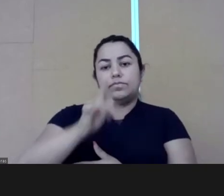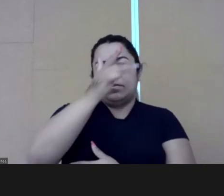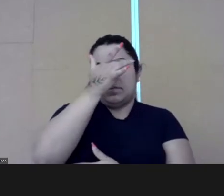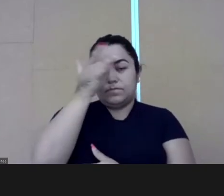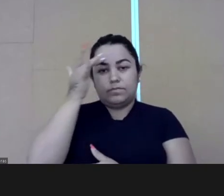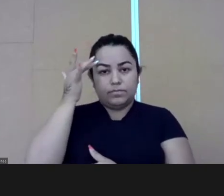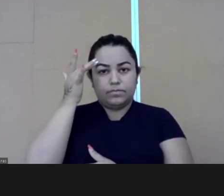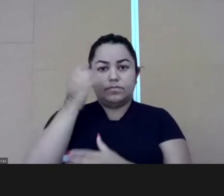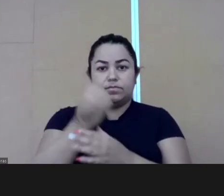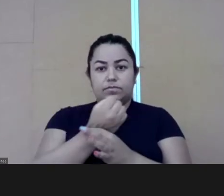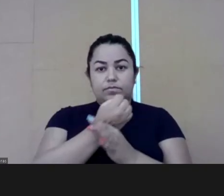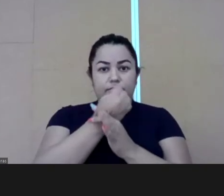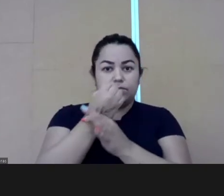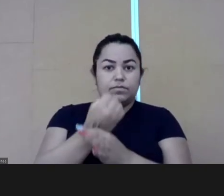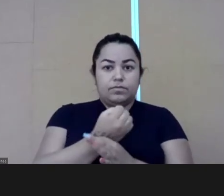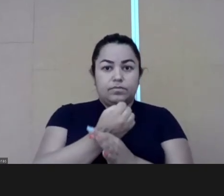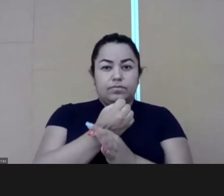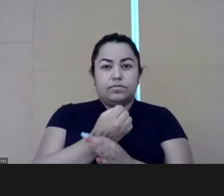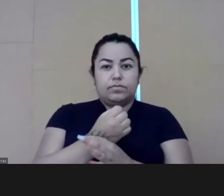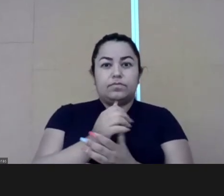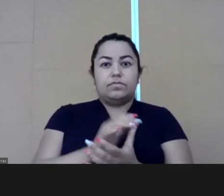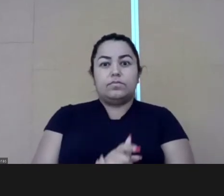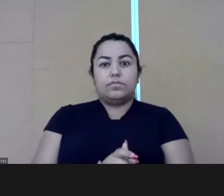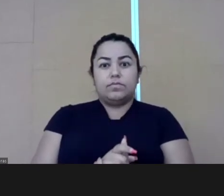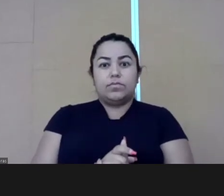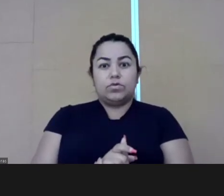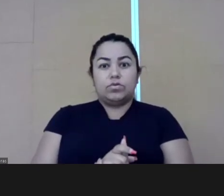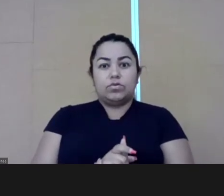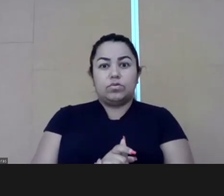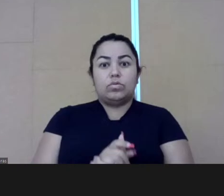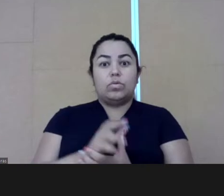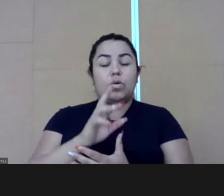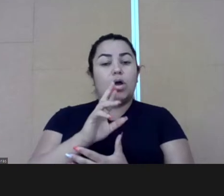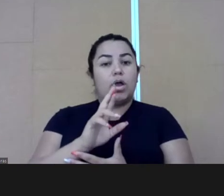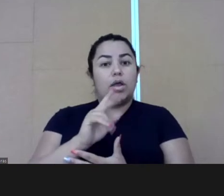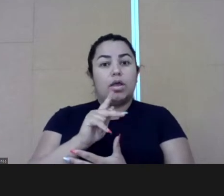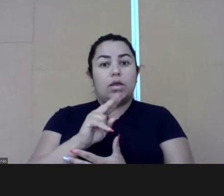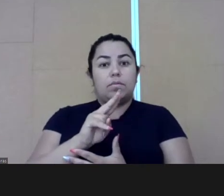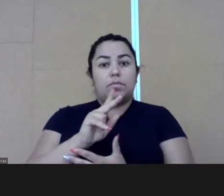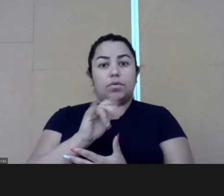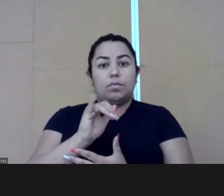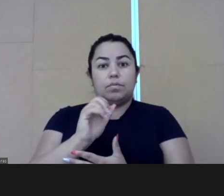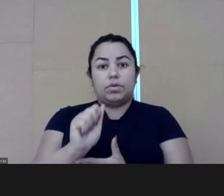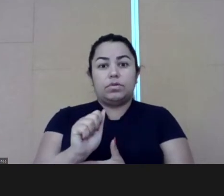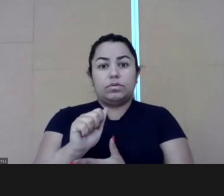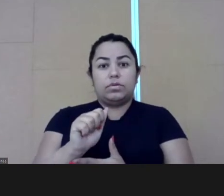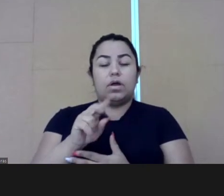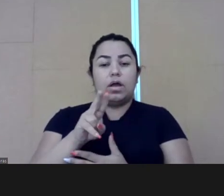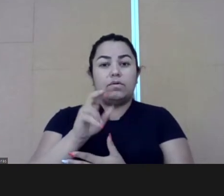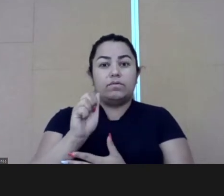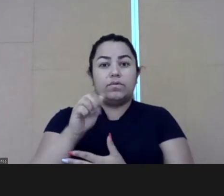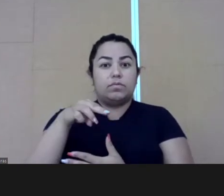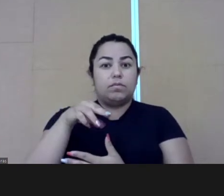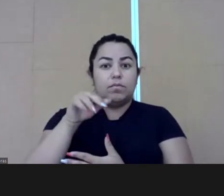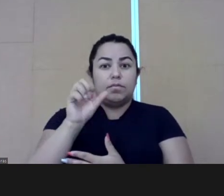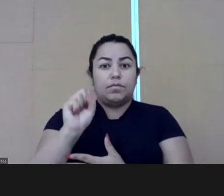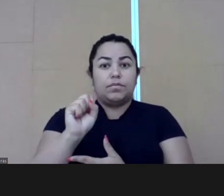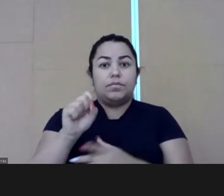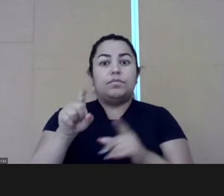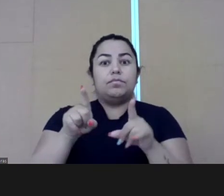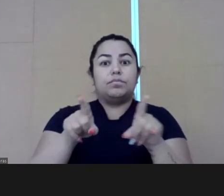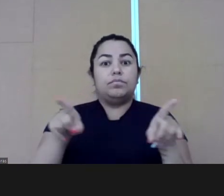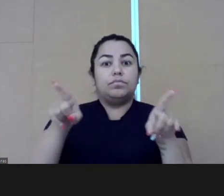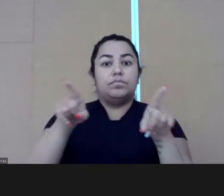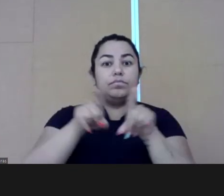programs and people management. We had the support from LEMP, from Vernos,